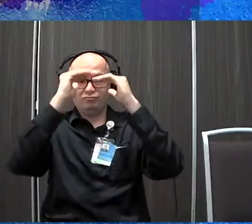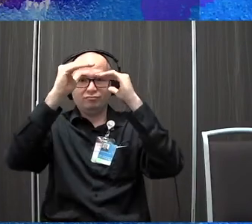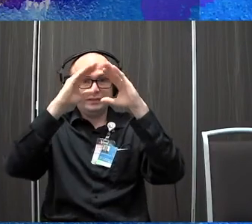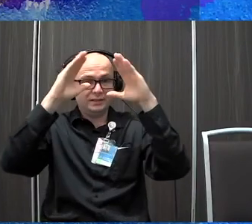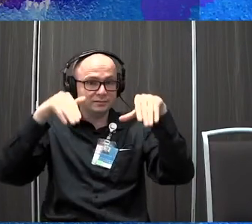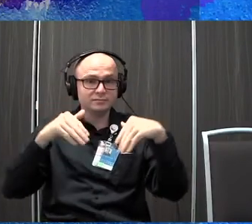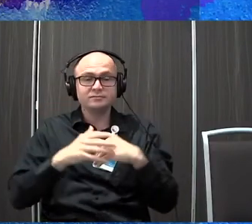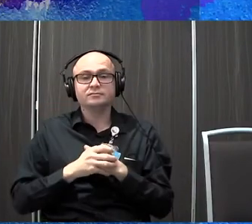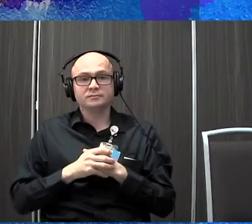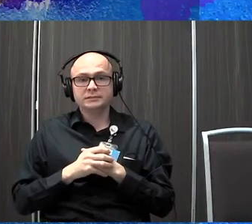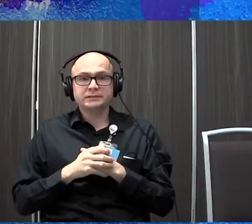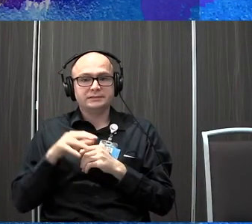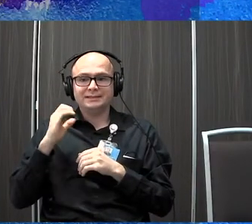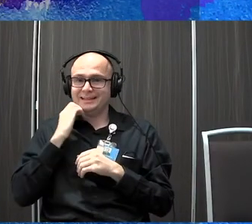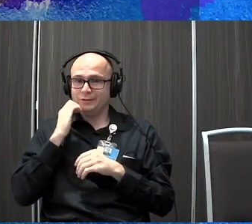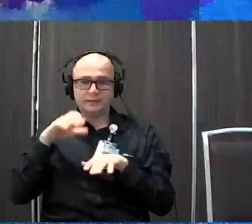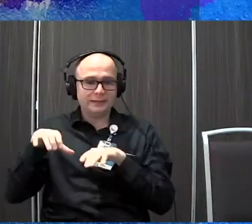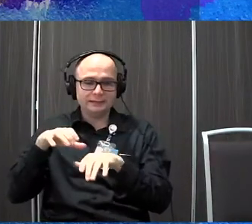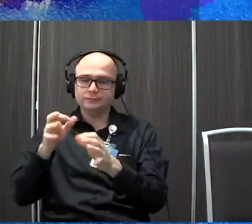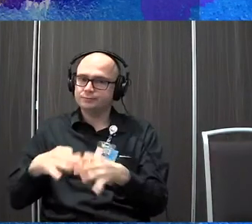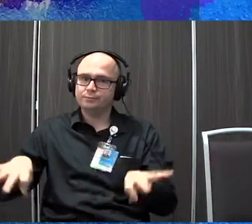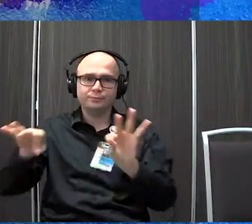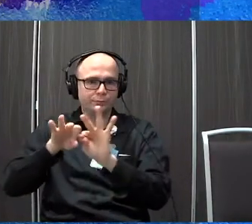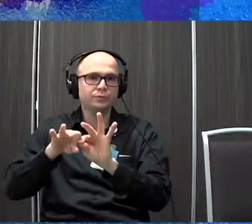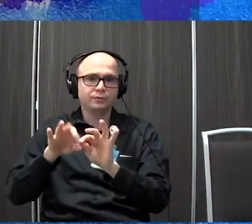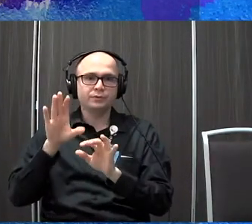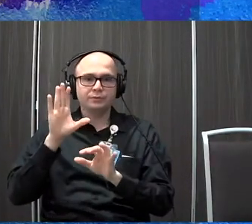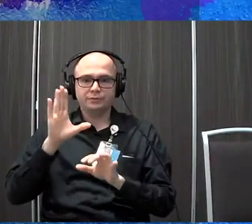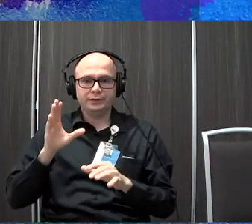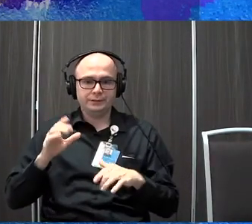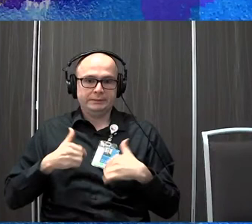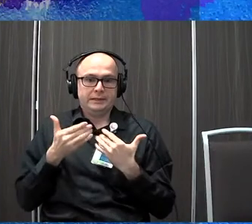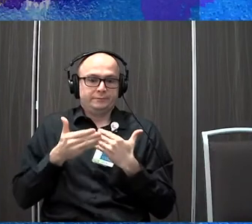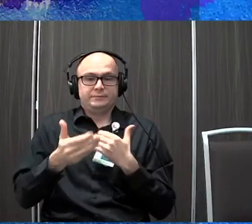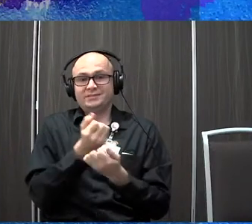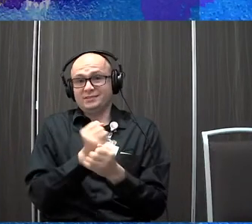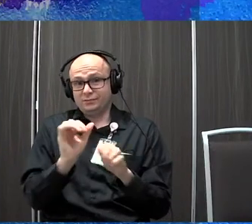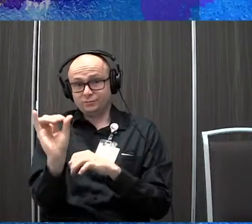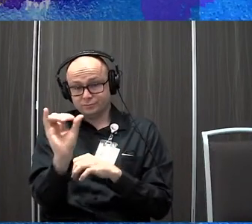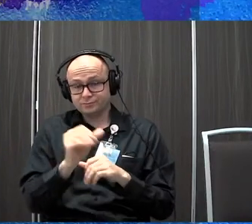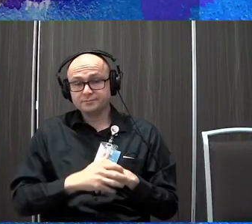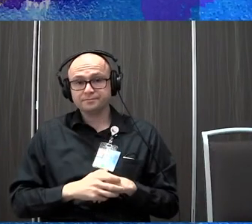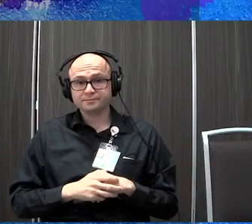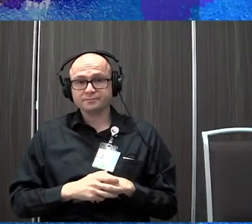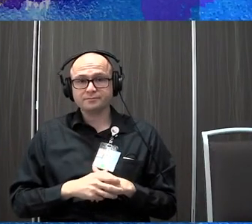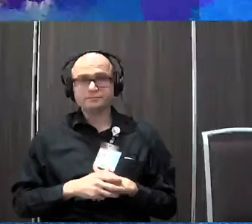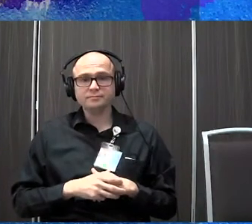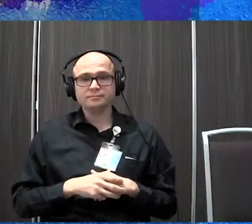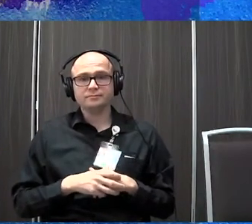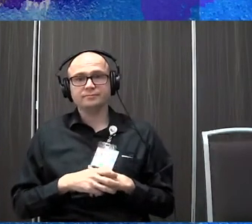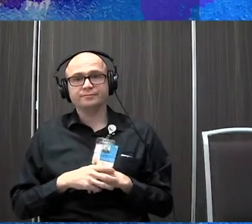activity for them that is so important for their, um, for their vitality and safety, um, you know, in your own home.